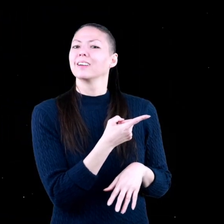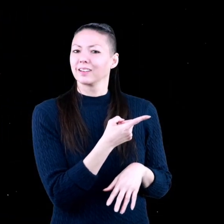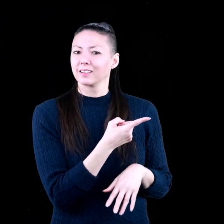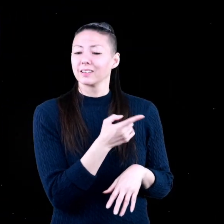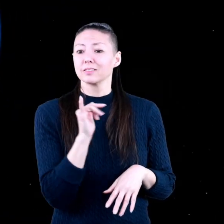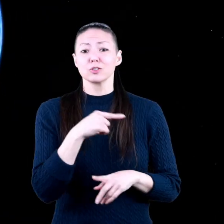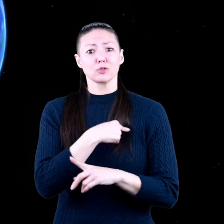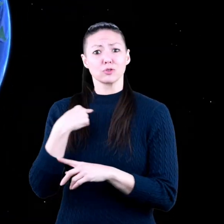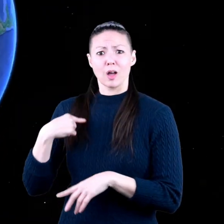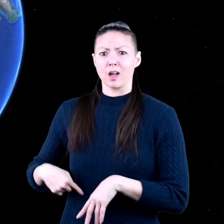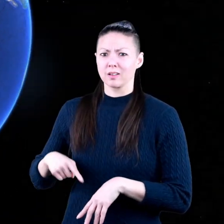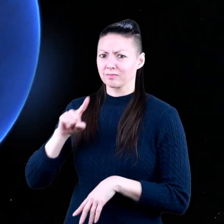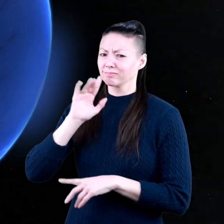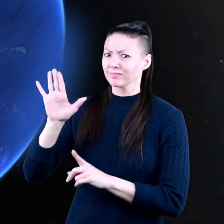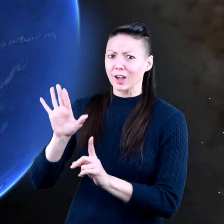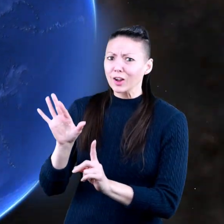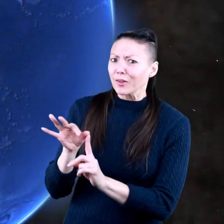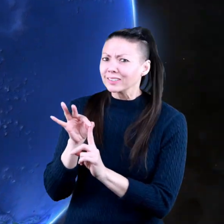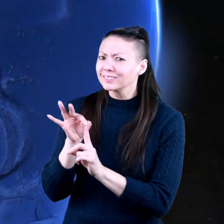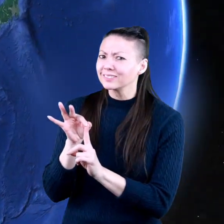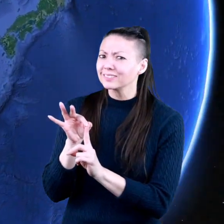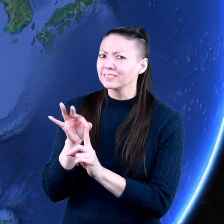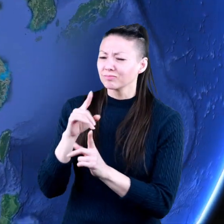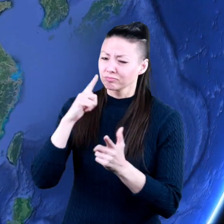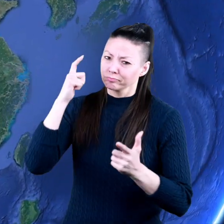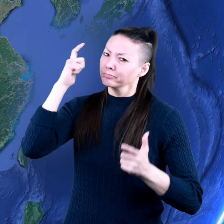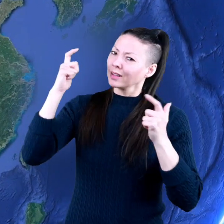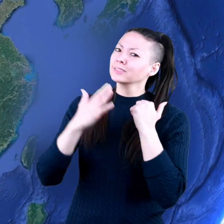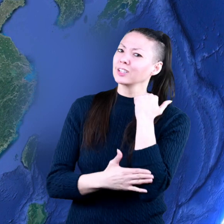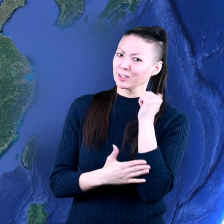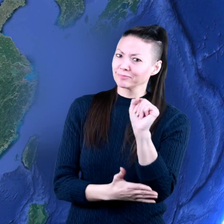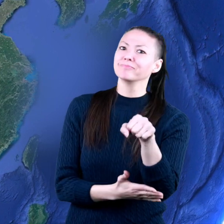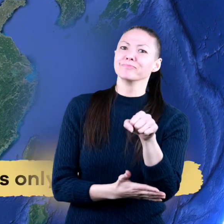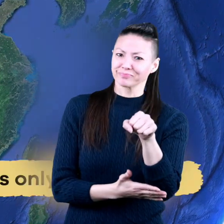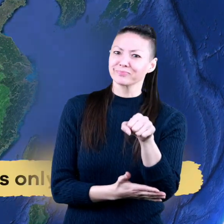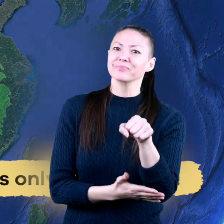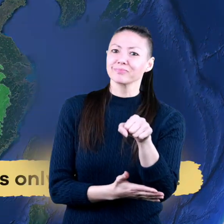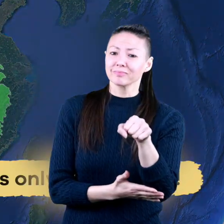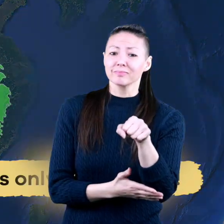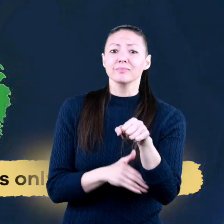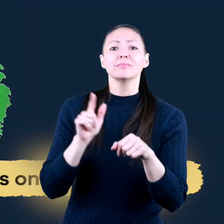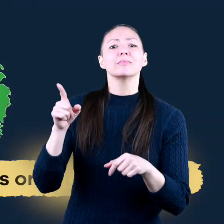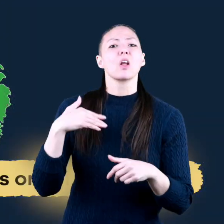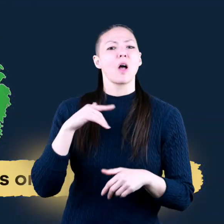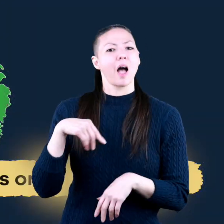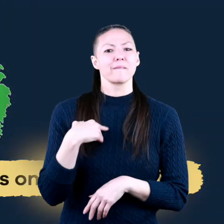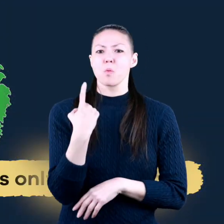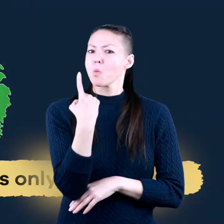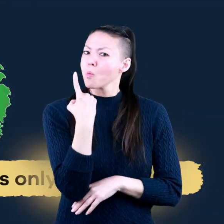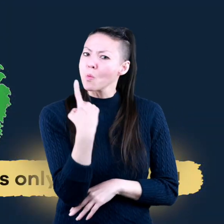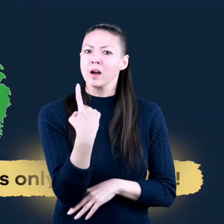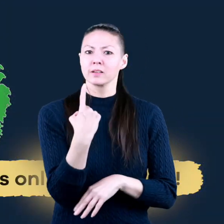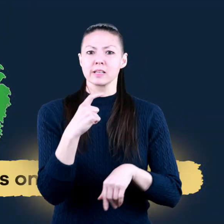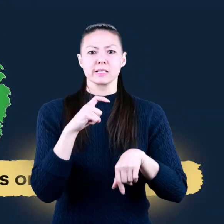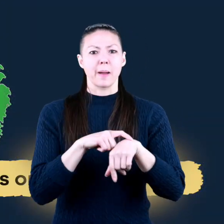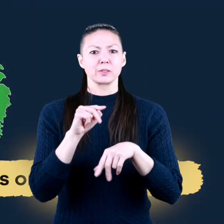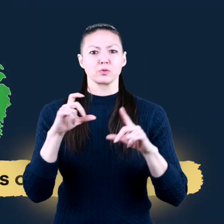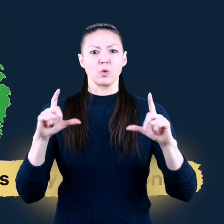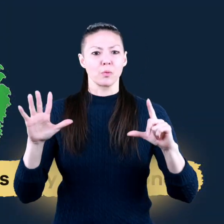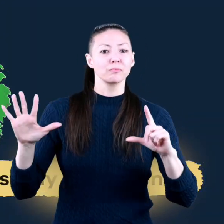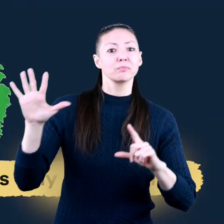China is unique. It is a large country that only has one time zone.